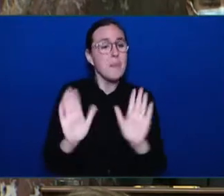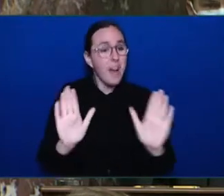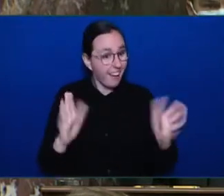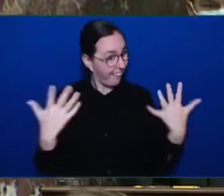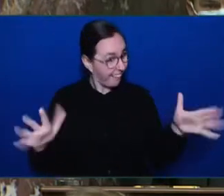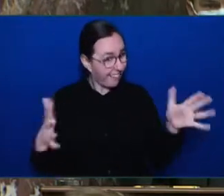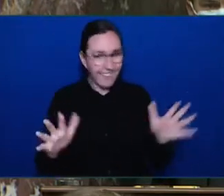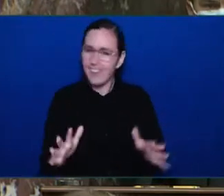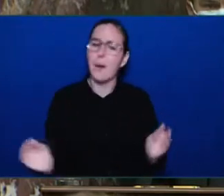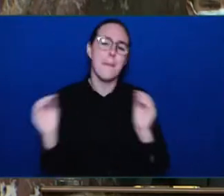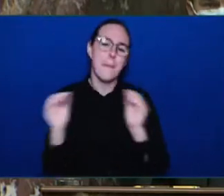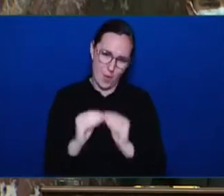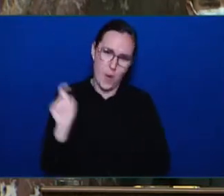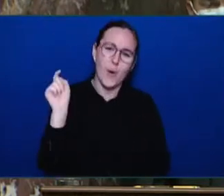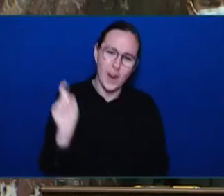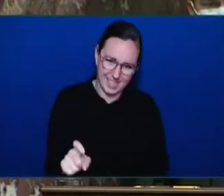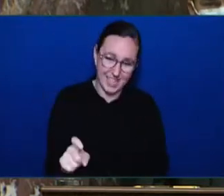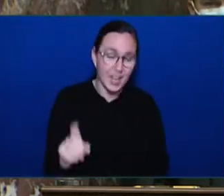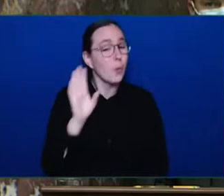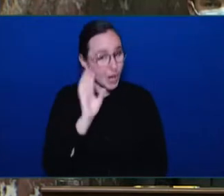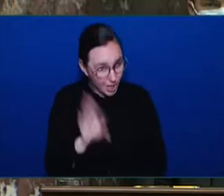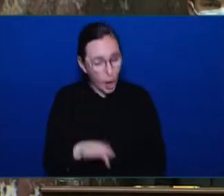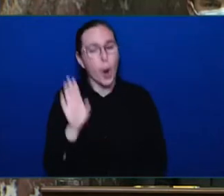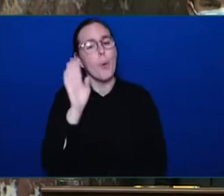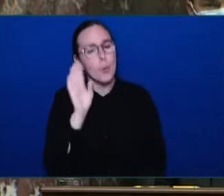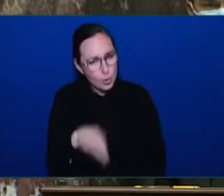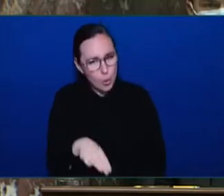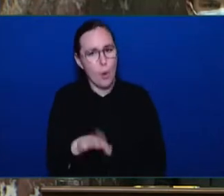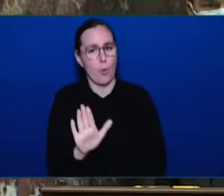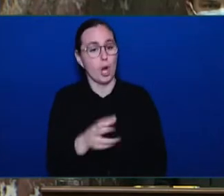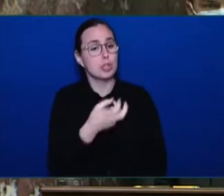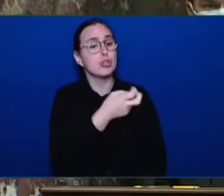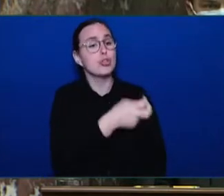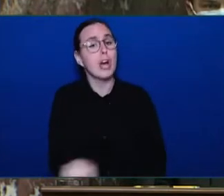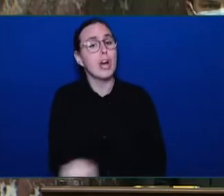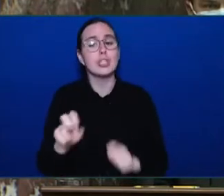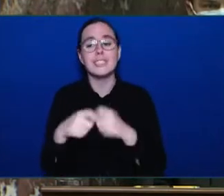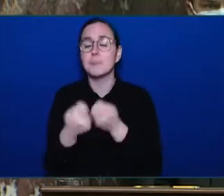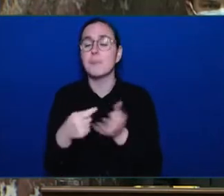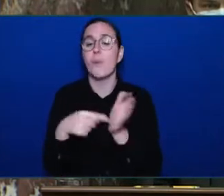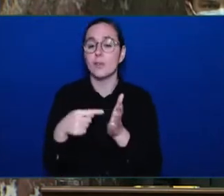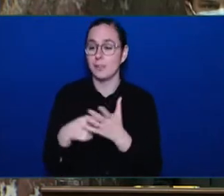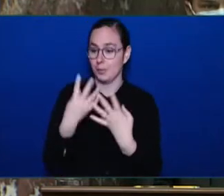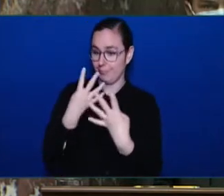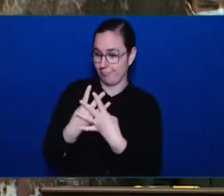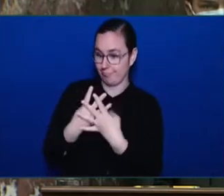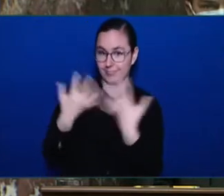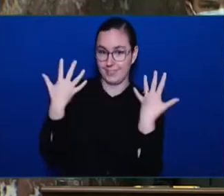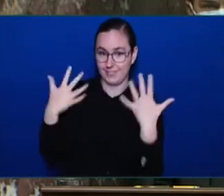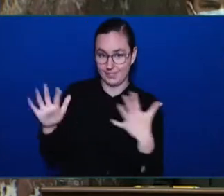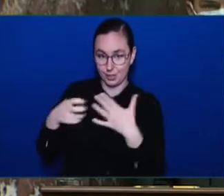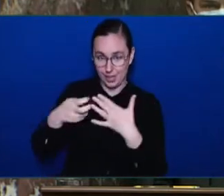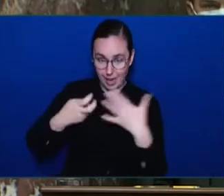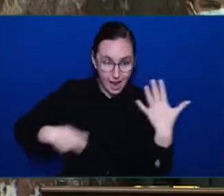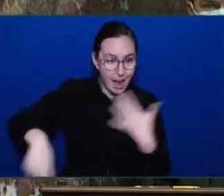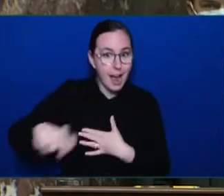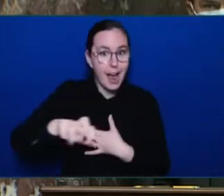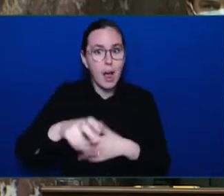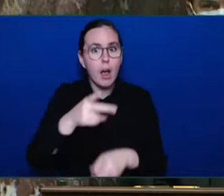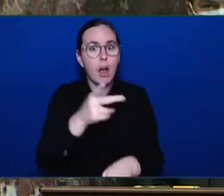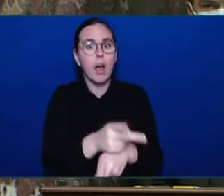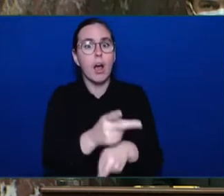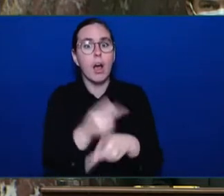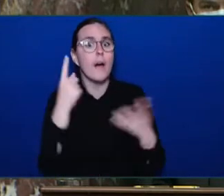So those who come out of correctional facilities are looked after for at least 90 days now so they can find their way to the community without